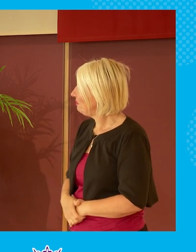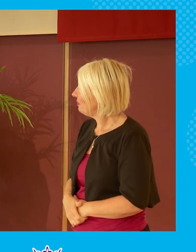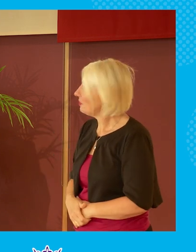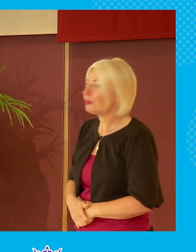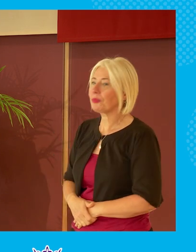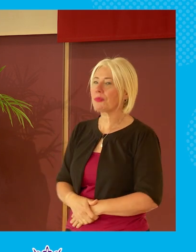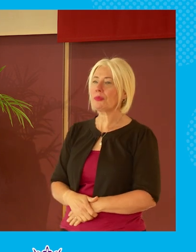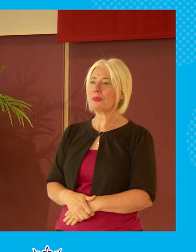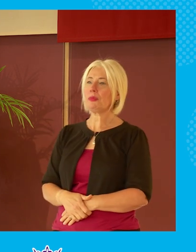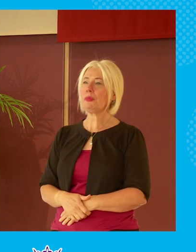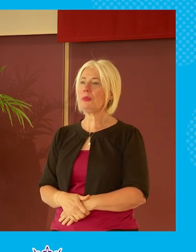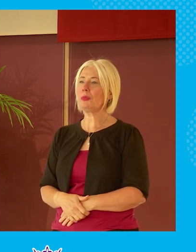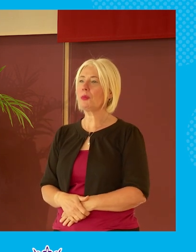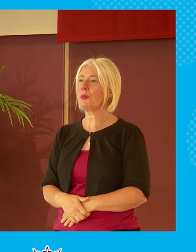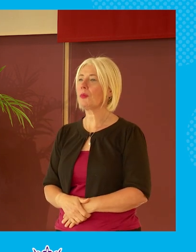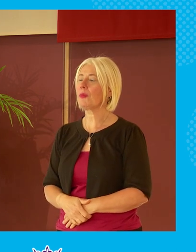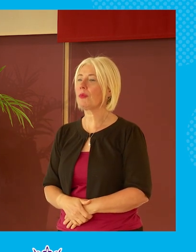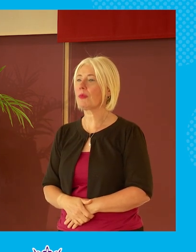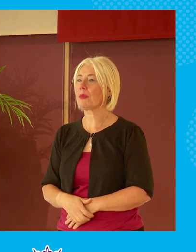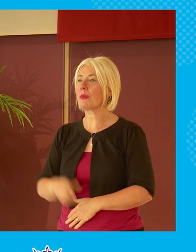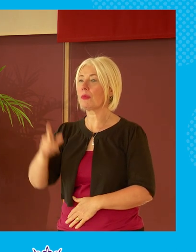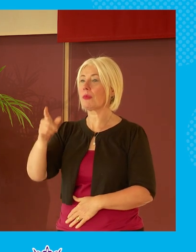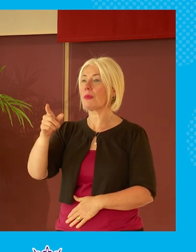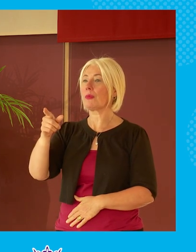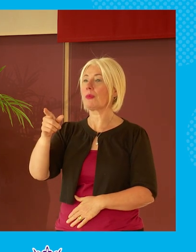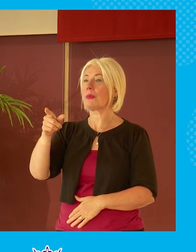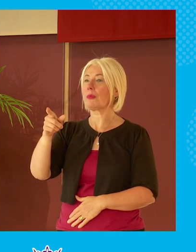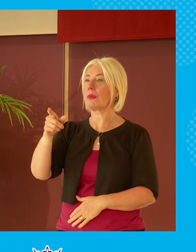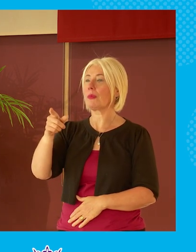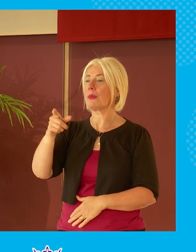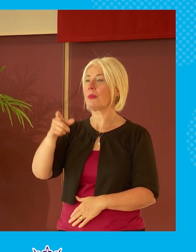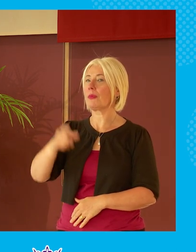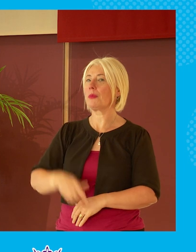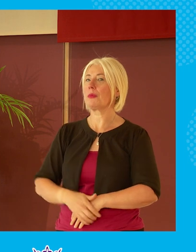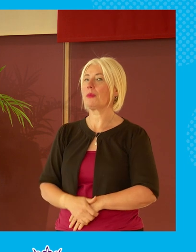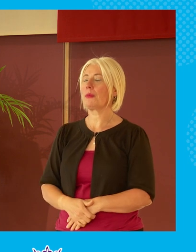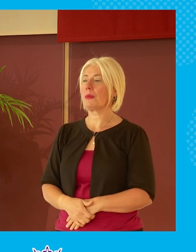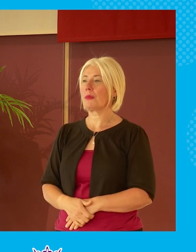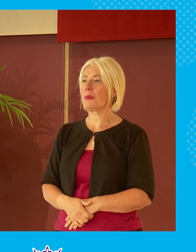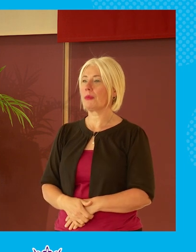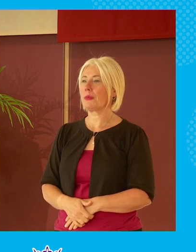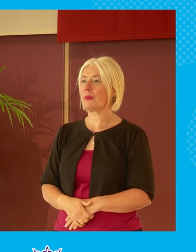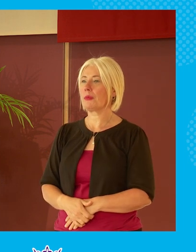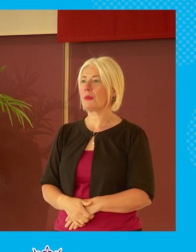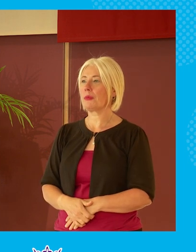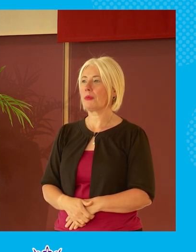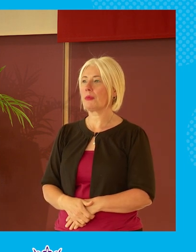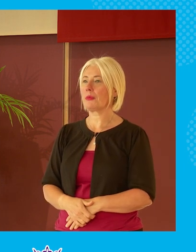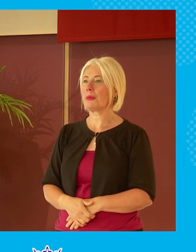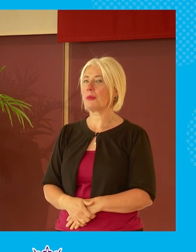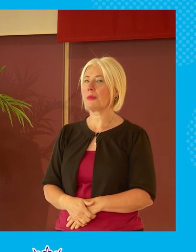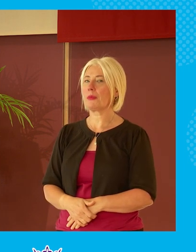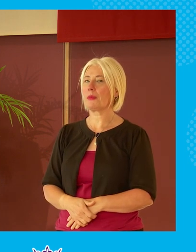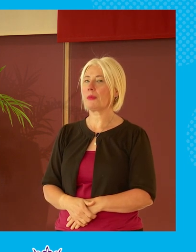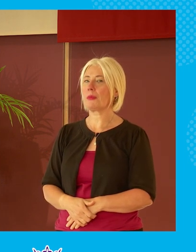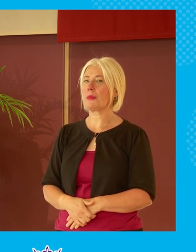lady next to the gentleman who's just asked the question in the middle row and then i saw another hand there or there about um